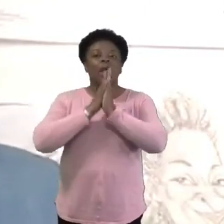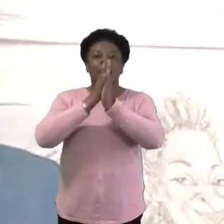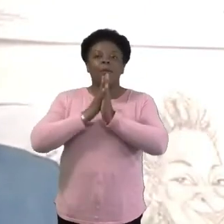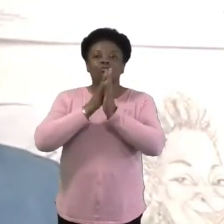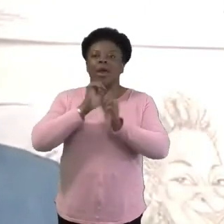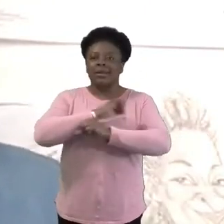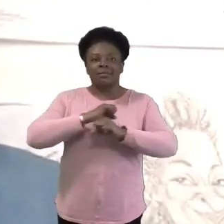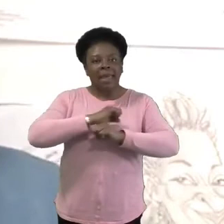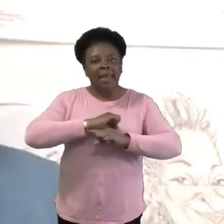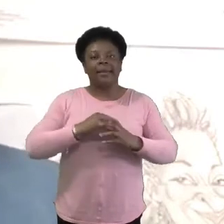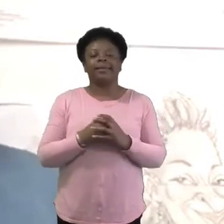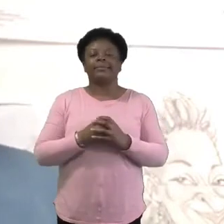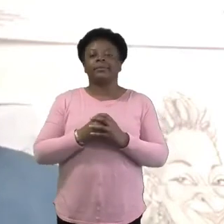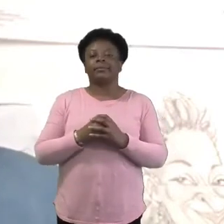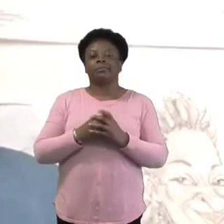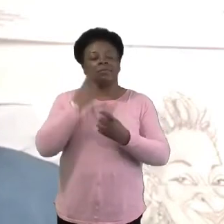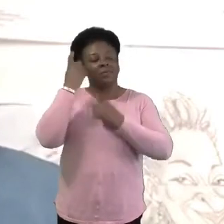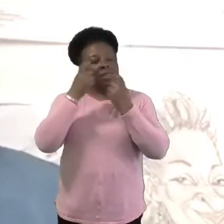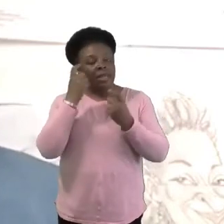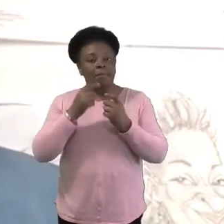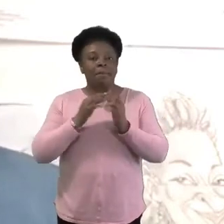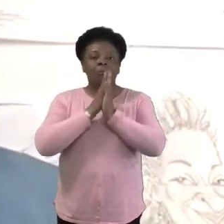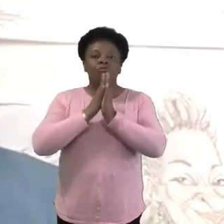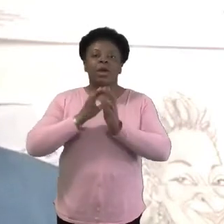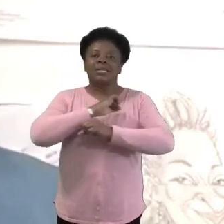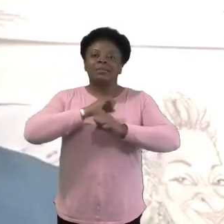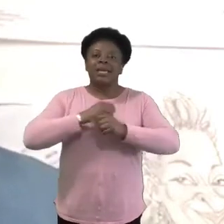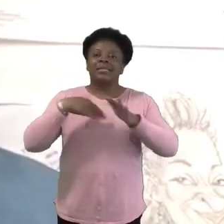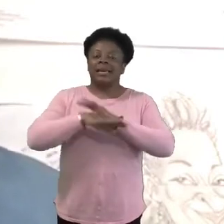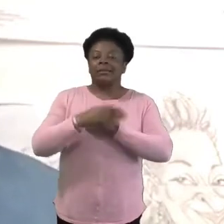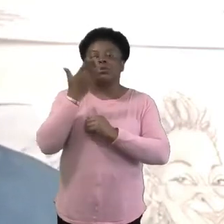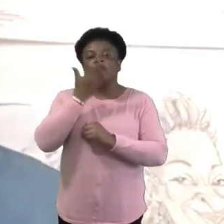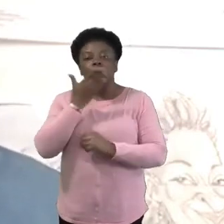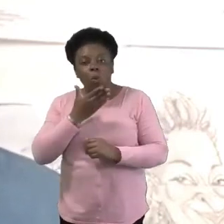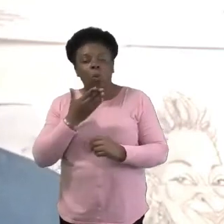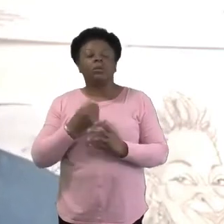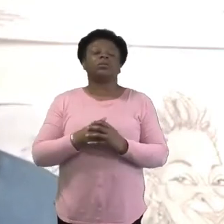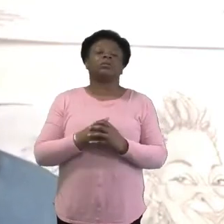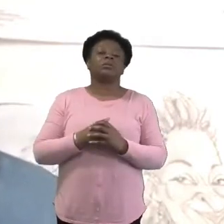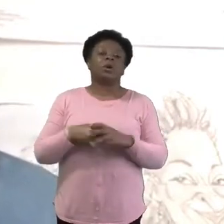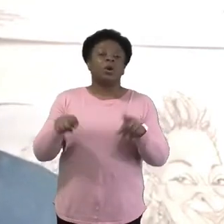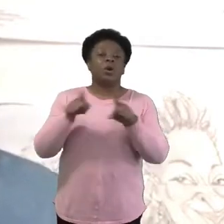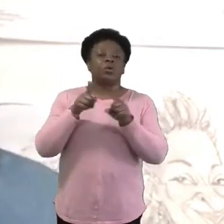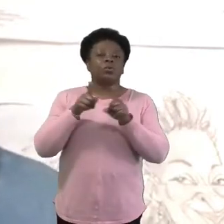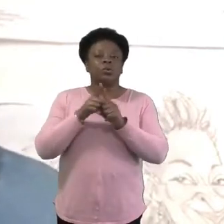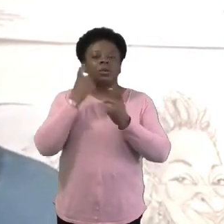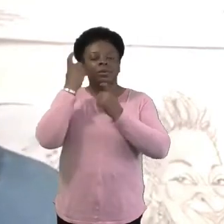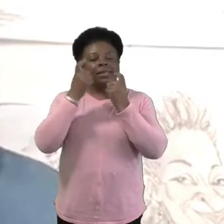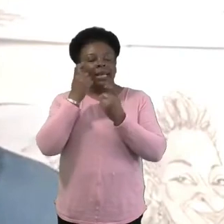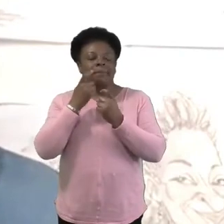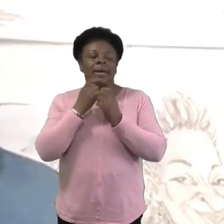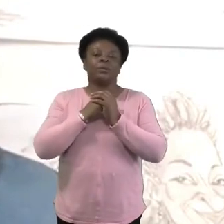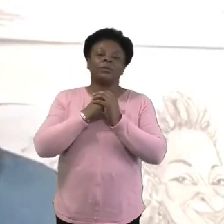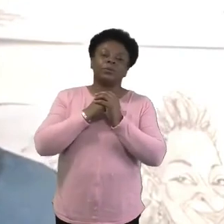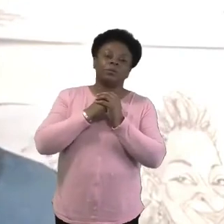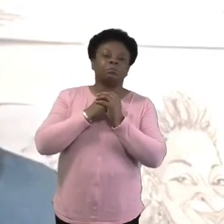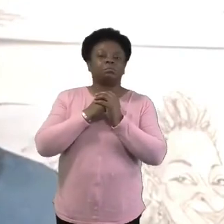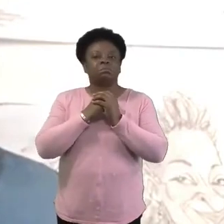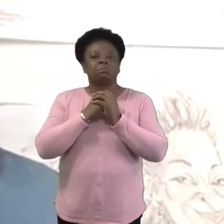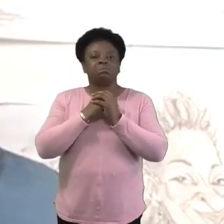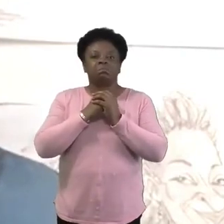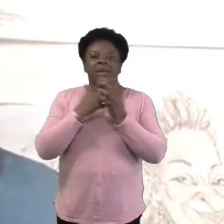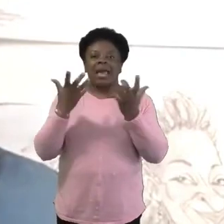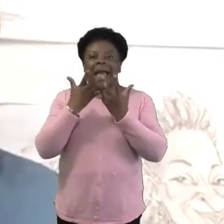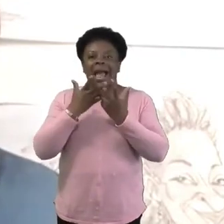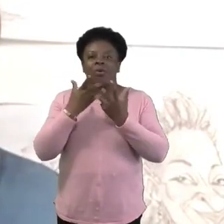uh, talking through some opportunities, talking through follow up from emotional, um, rollercoaster. Yeah.